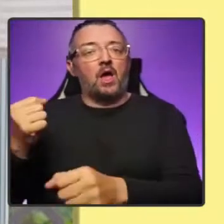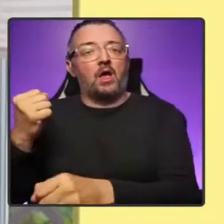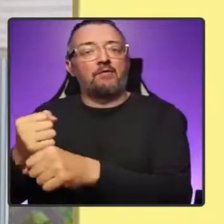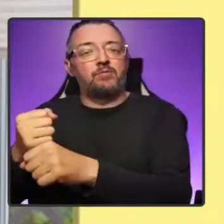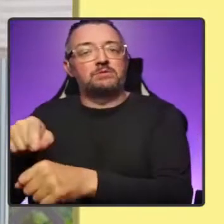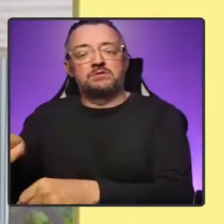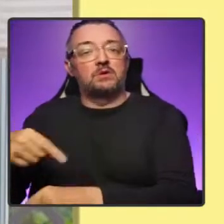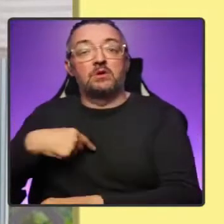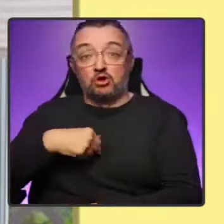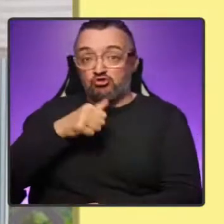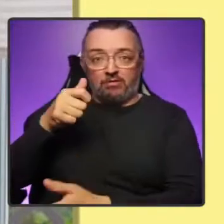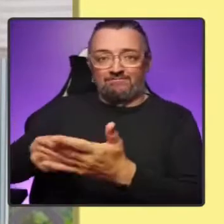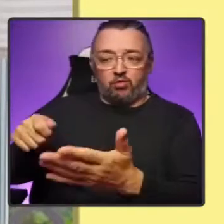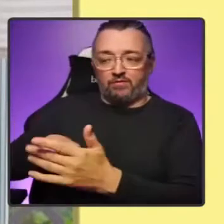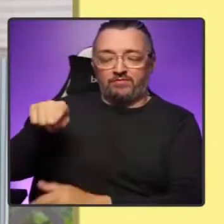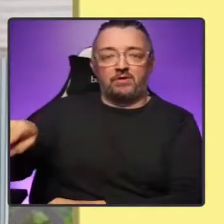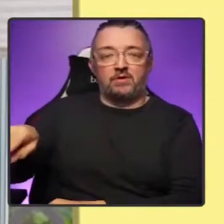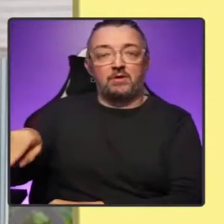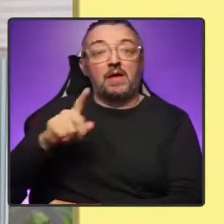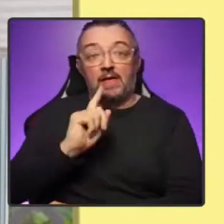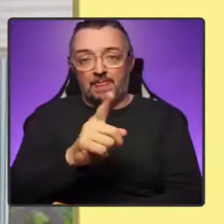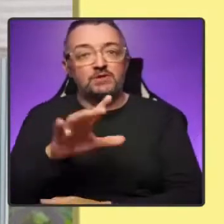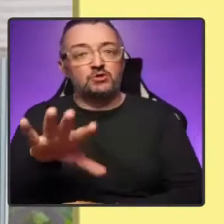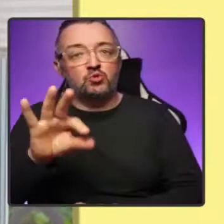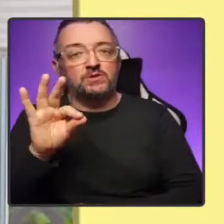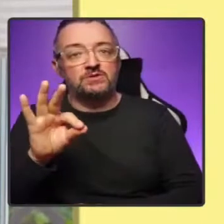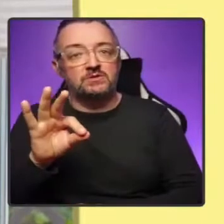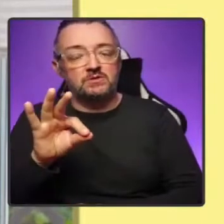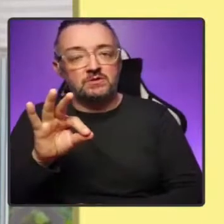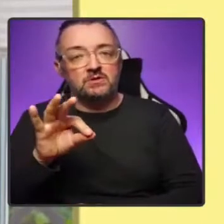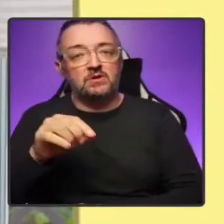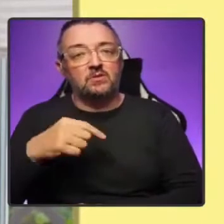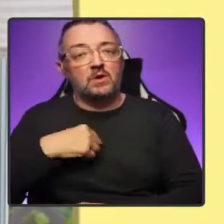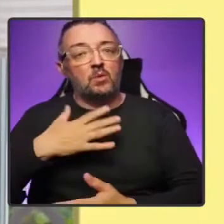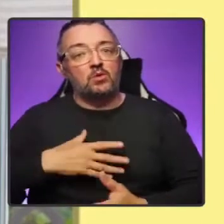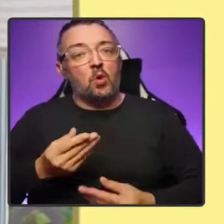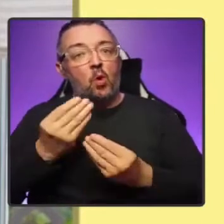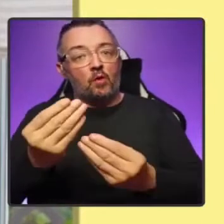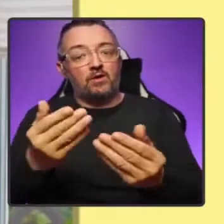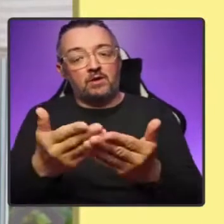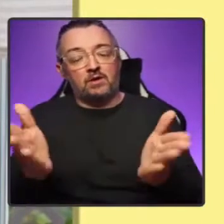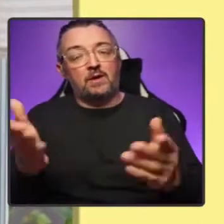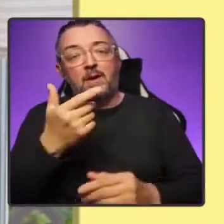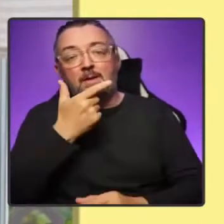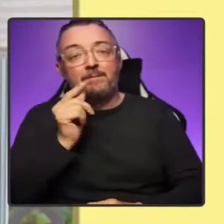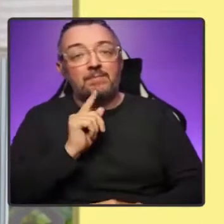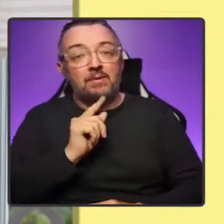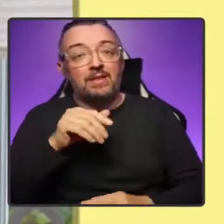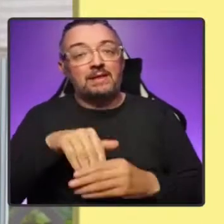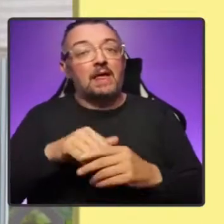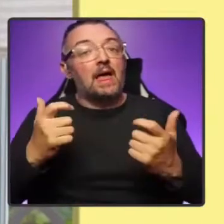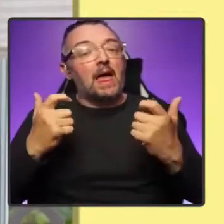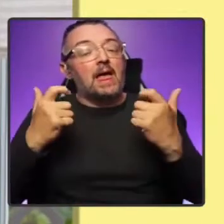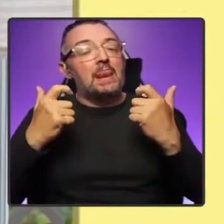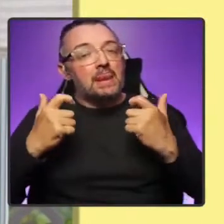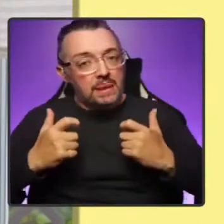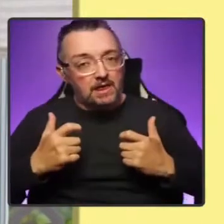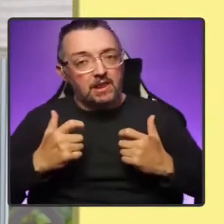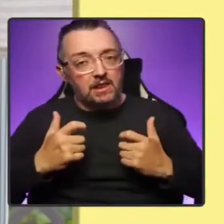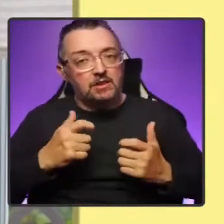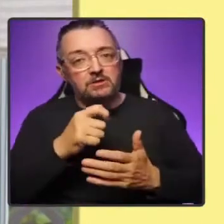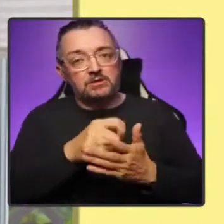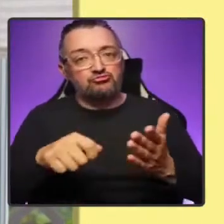That is the choice we intend to offer the Scottish people in a legal referendum within this term of Parliament,